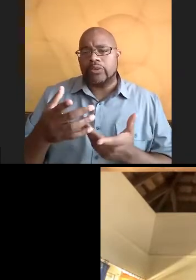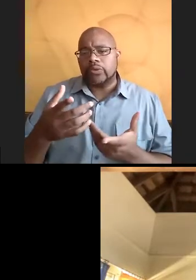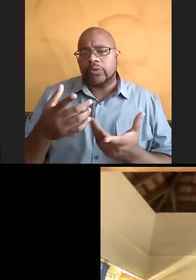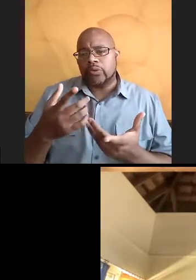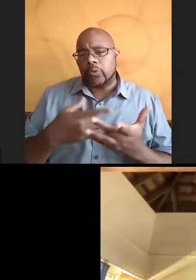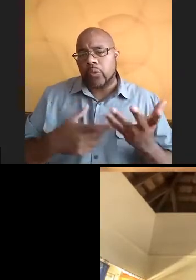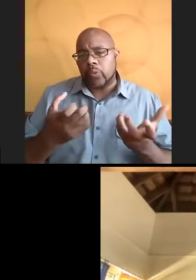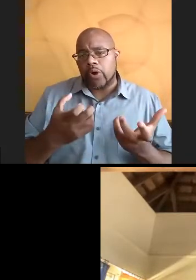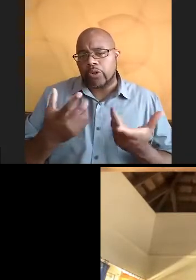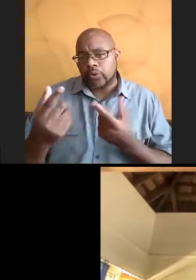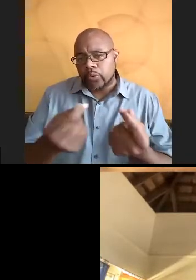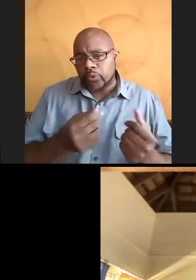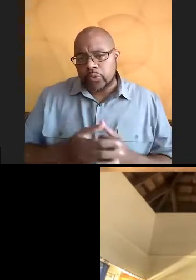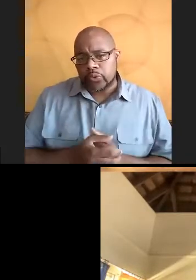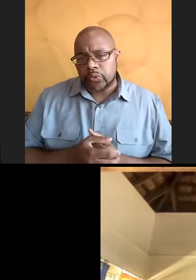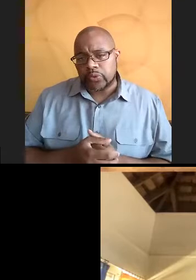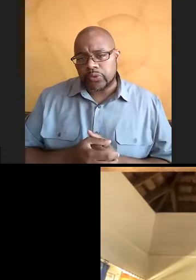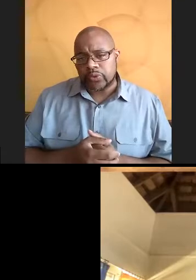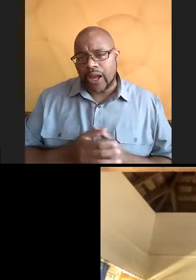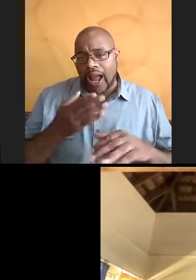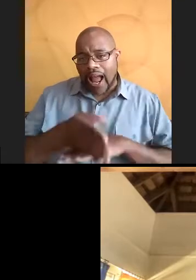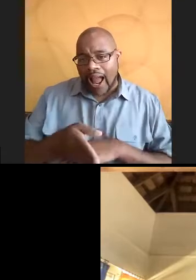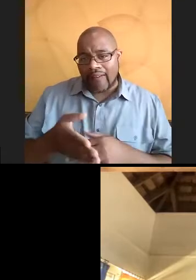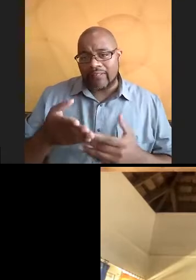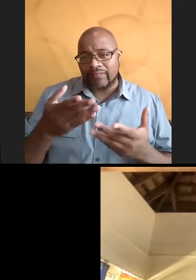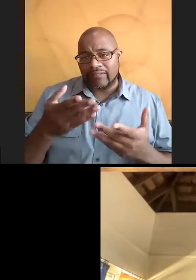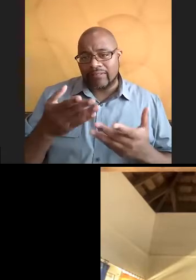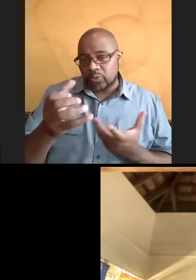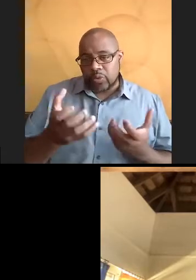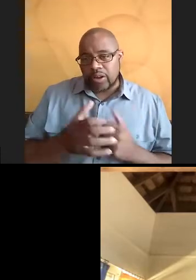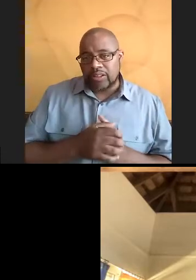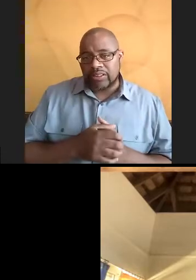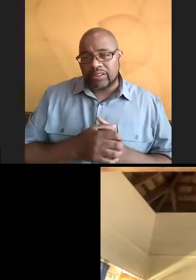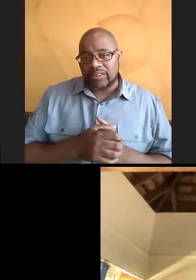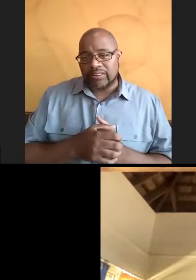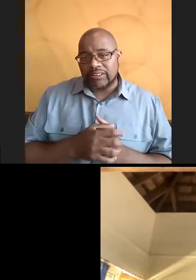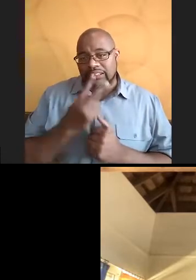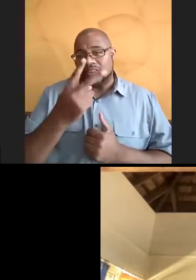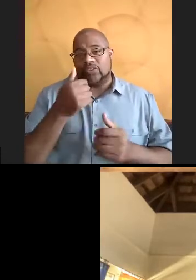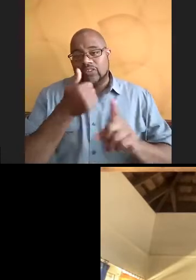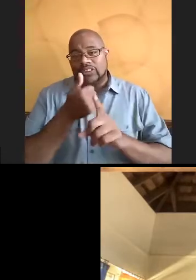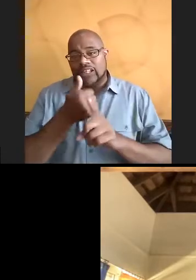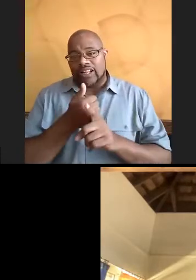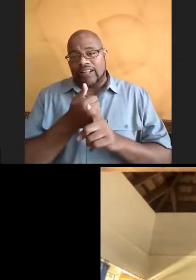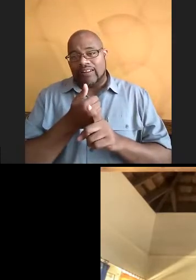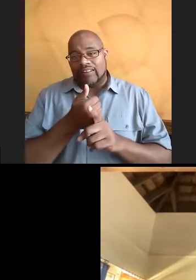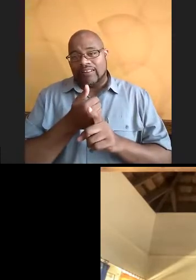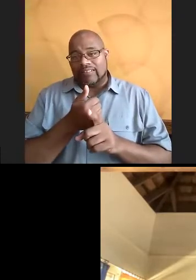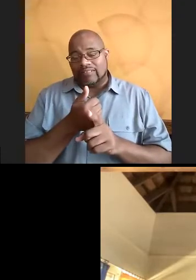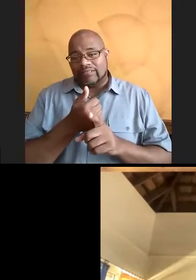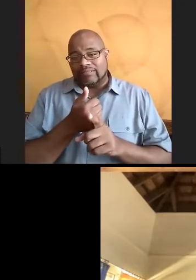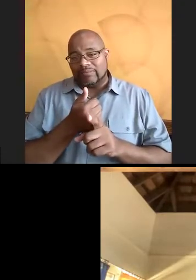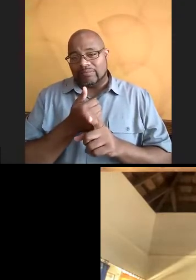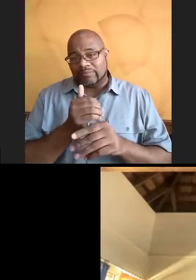would like to do after this? Do you foresee yourself going into research?